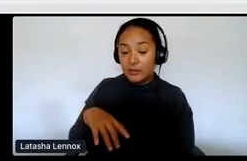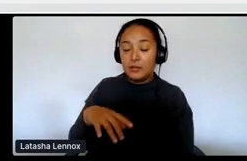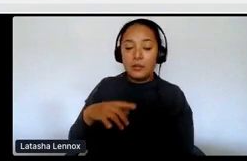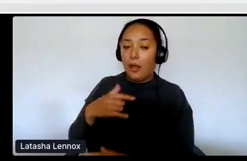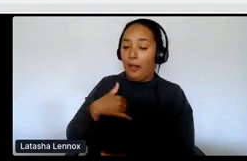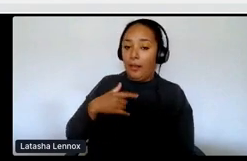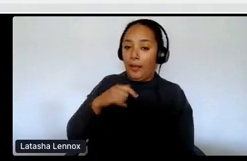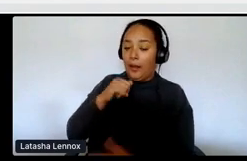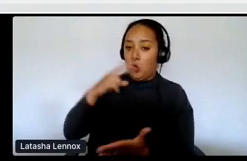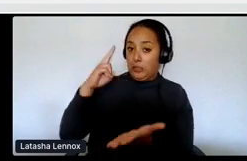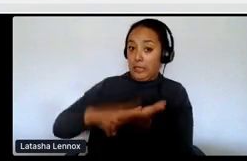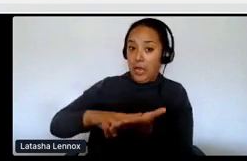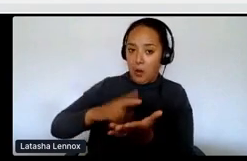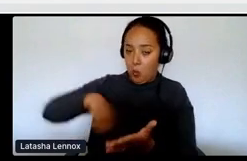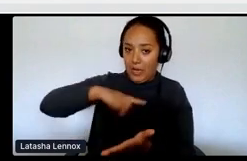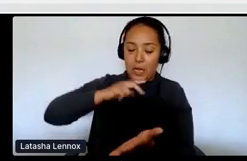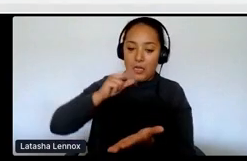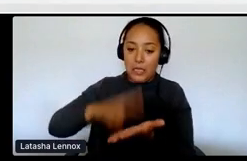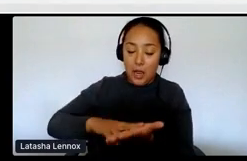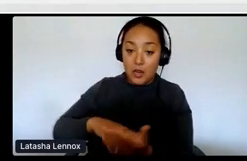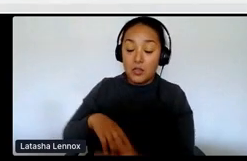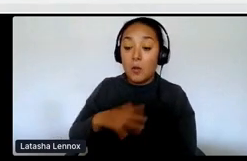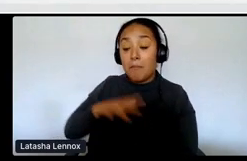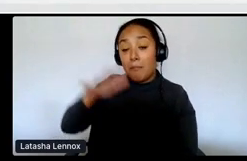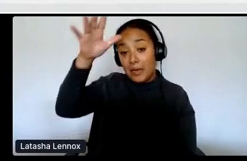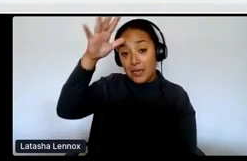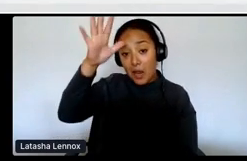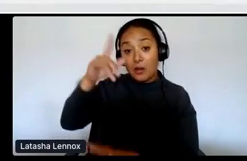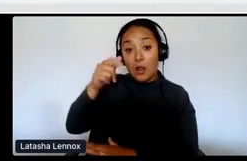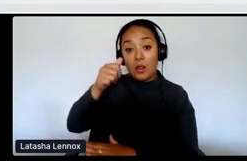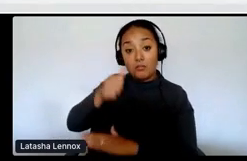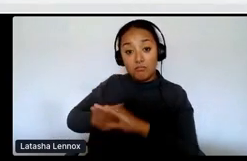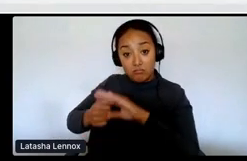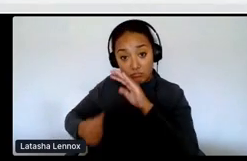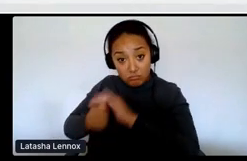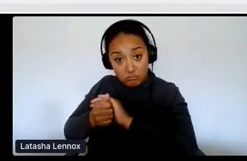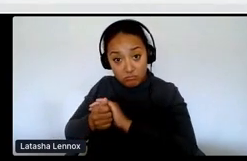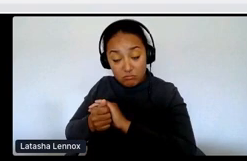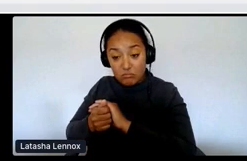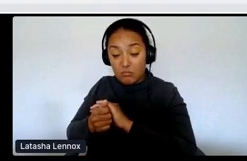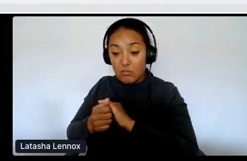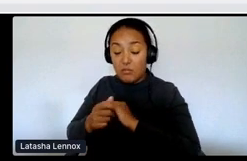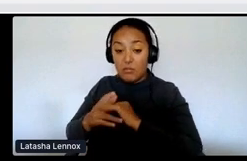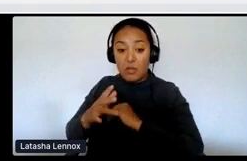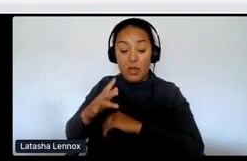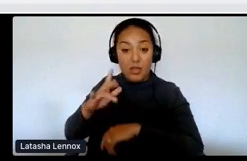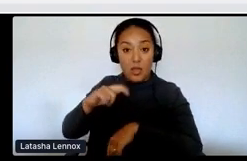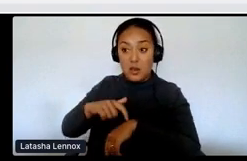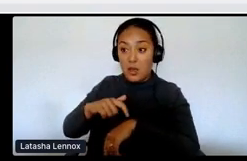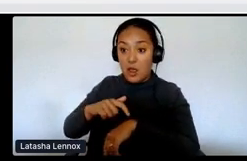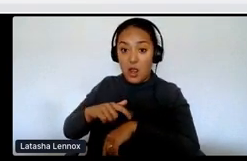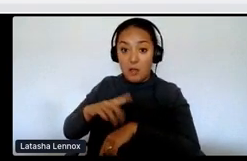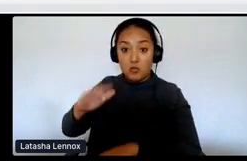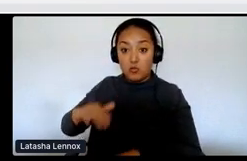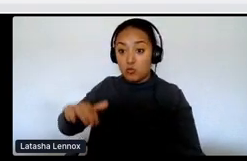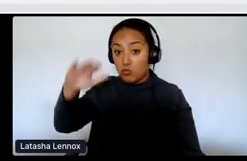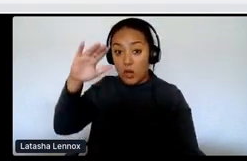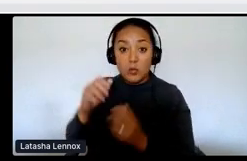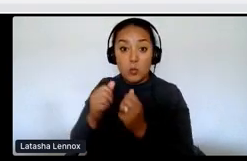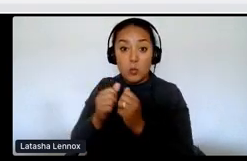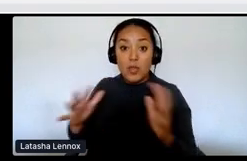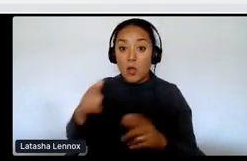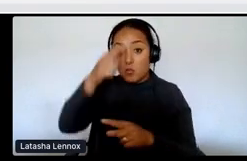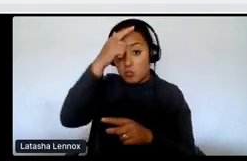yeah, he, he was hidden and it was, it was a time where he was raised without any siblings,